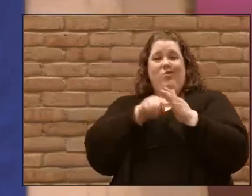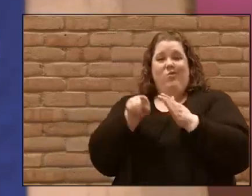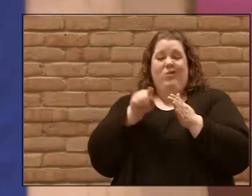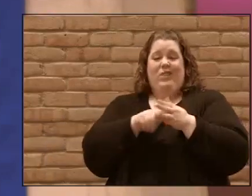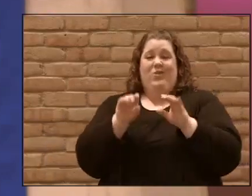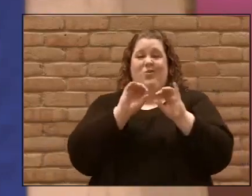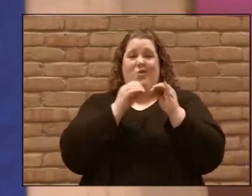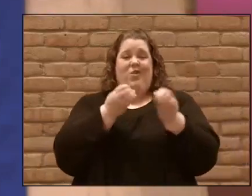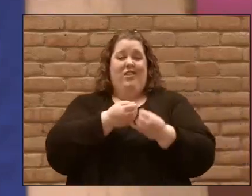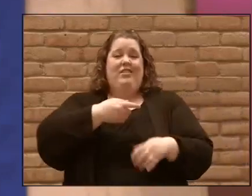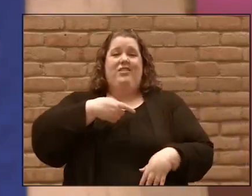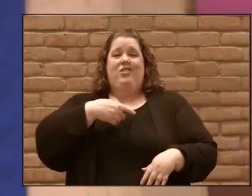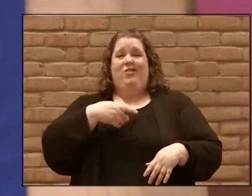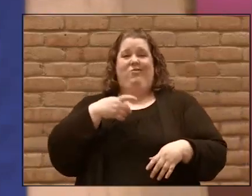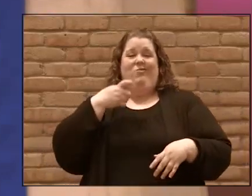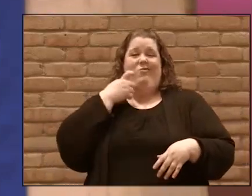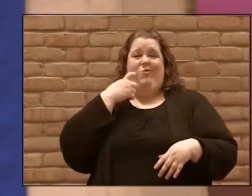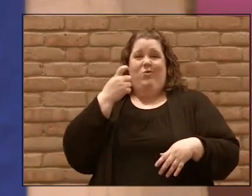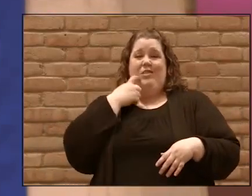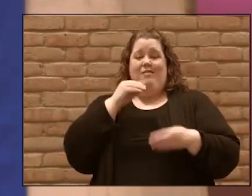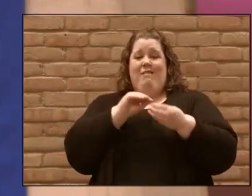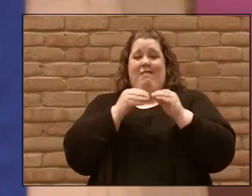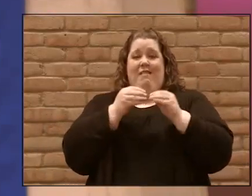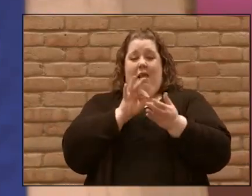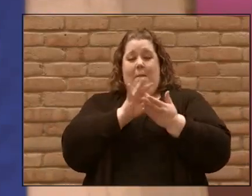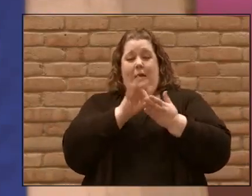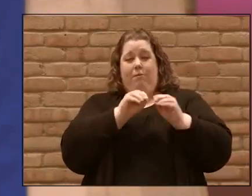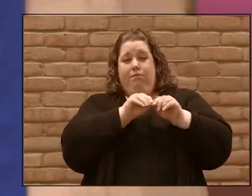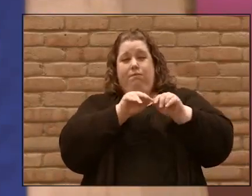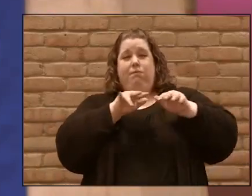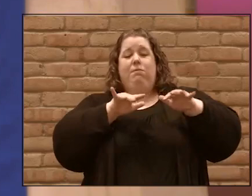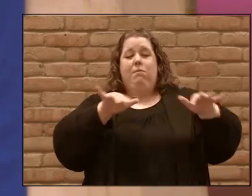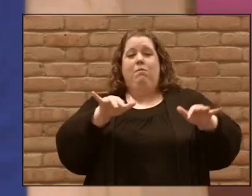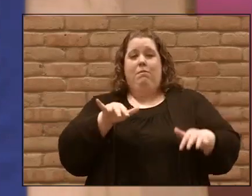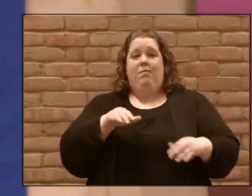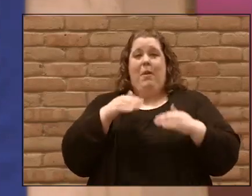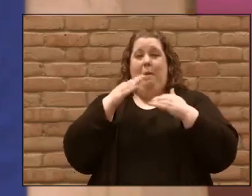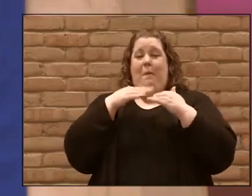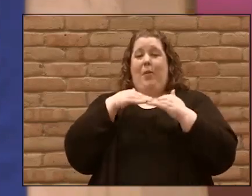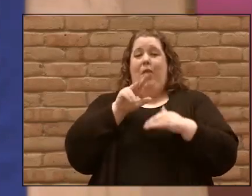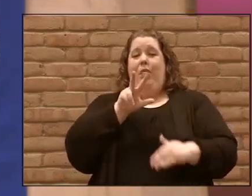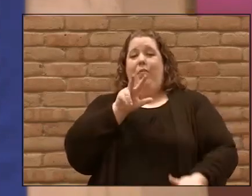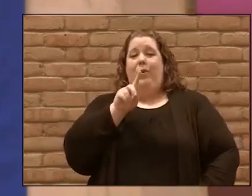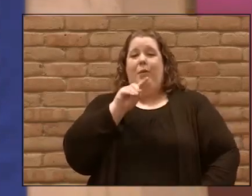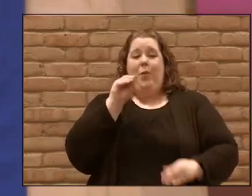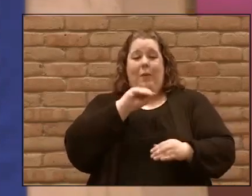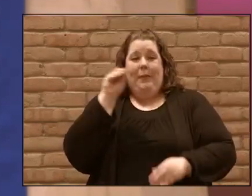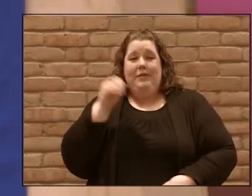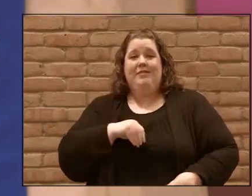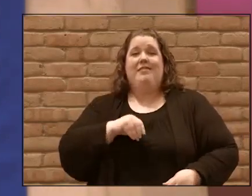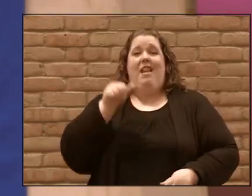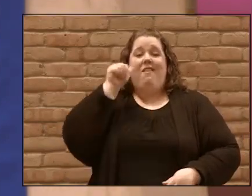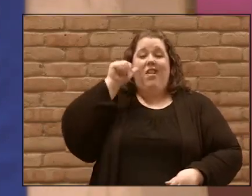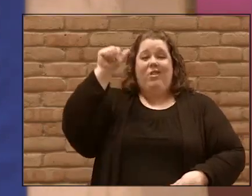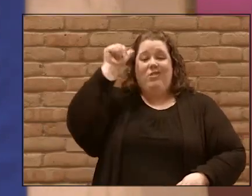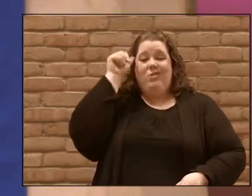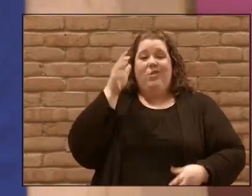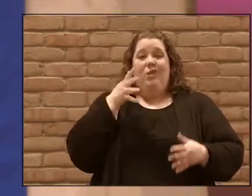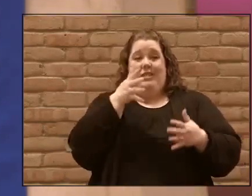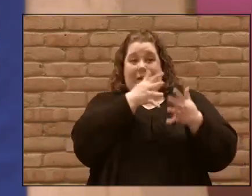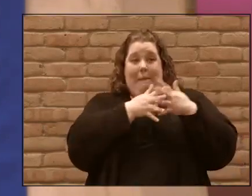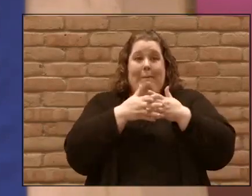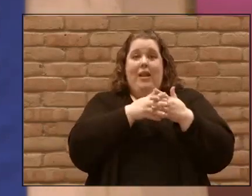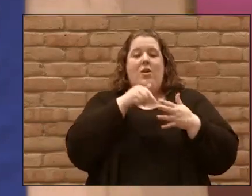31% of adults in the United States of America are dealing with loneliness in a significant